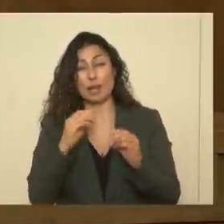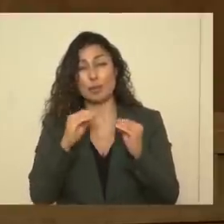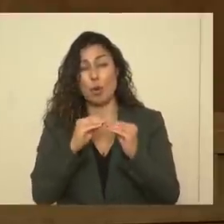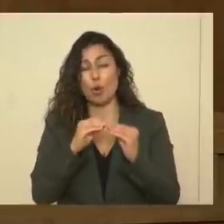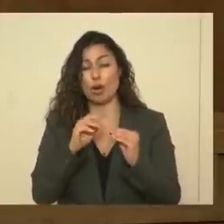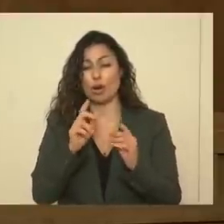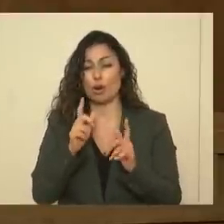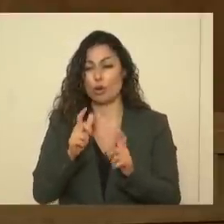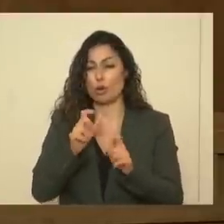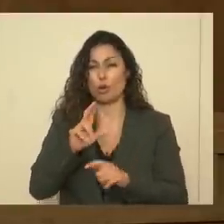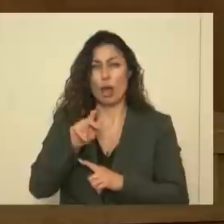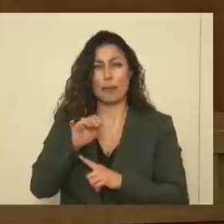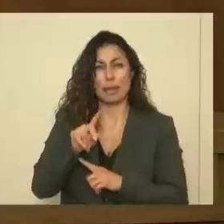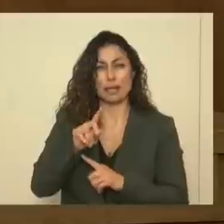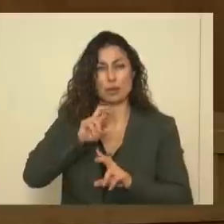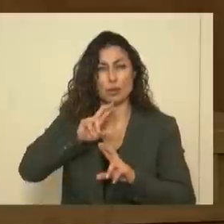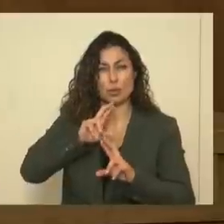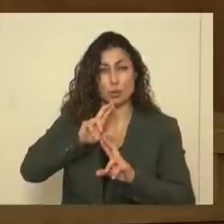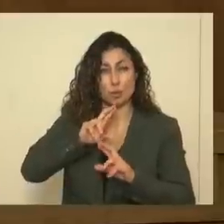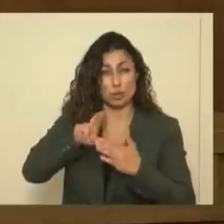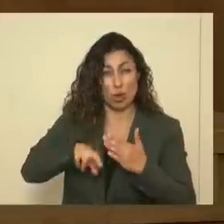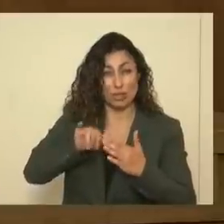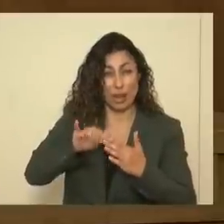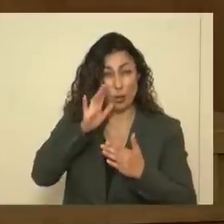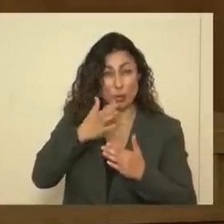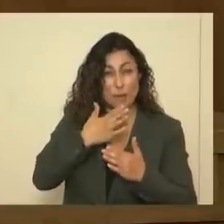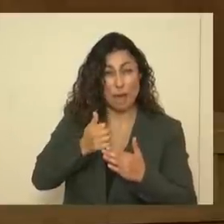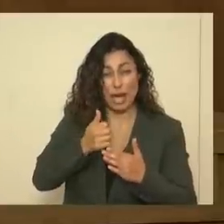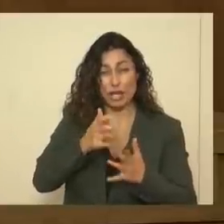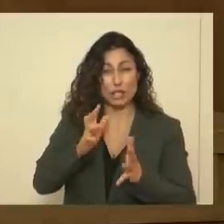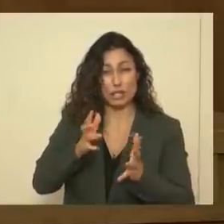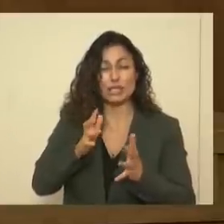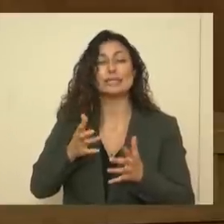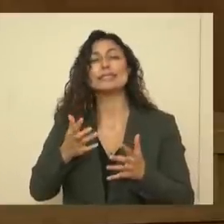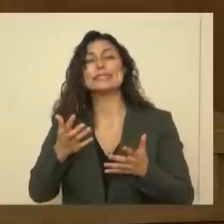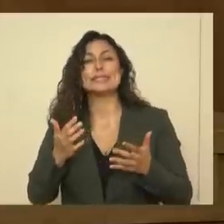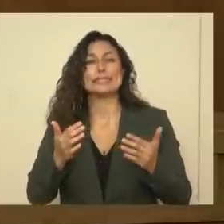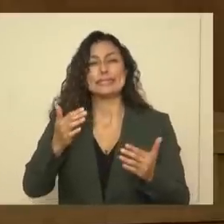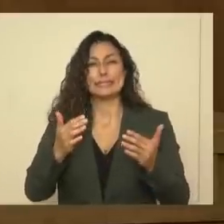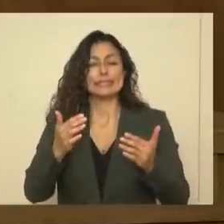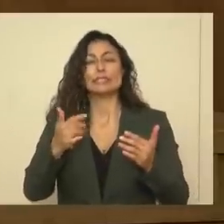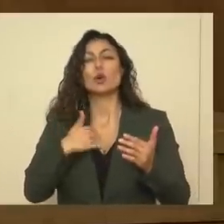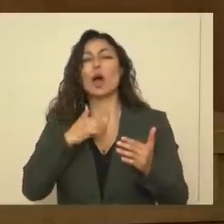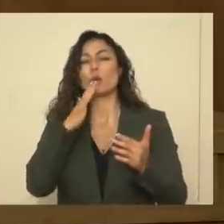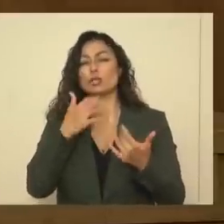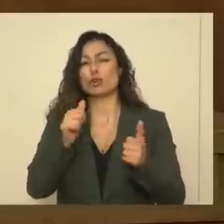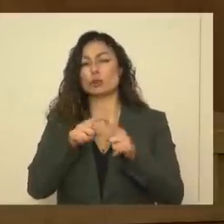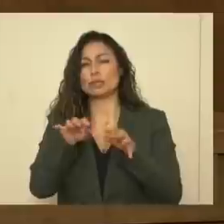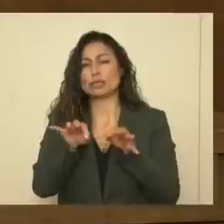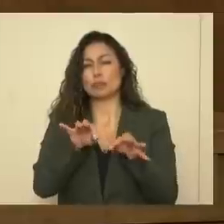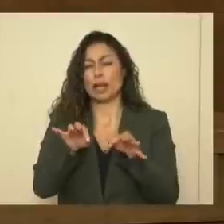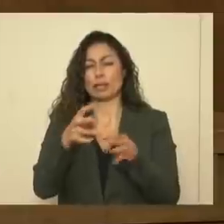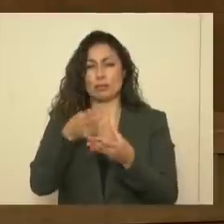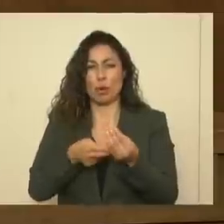results, wouldn't that be better? And so let me just explain both of those things quickly.